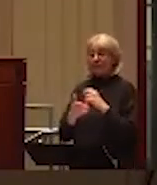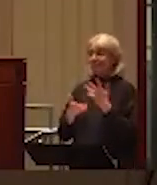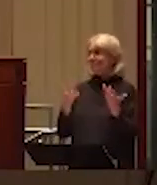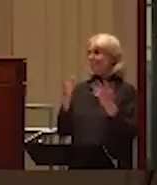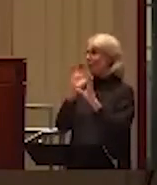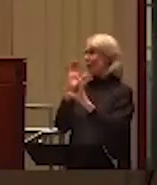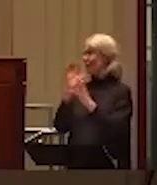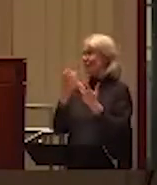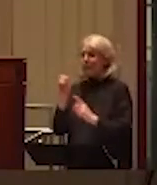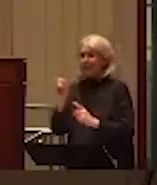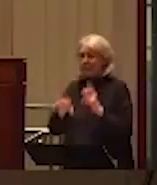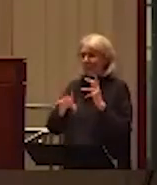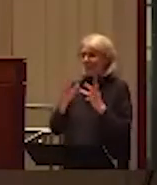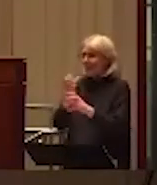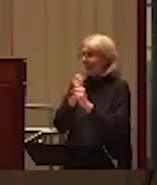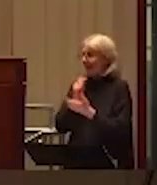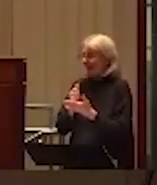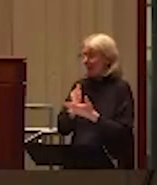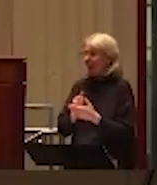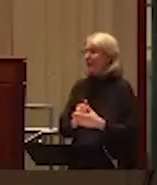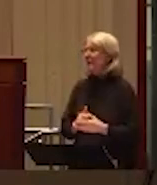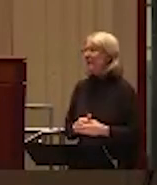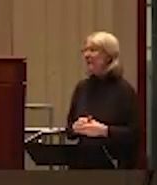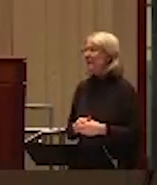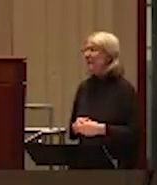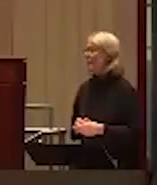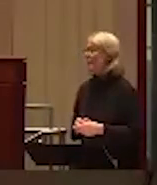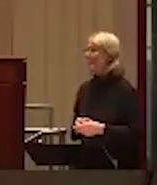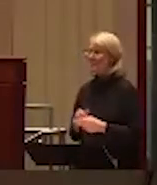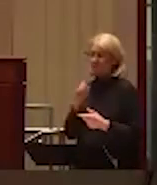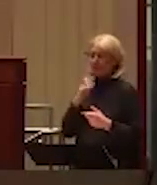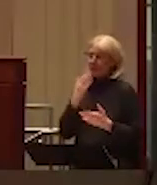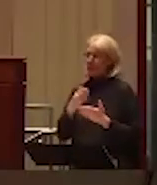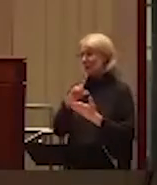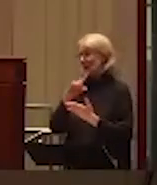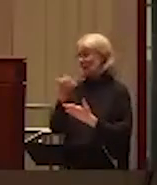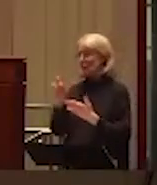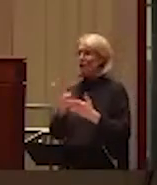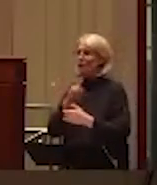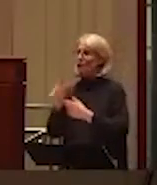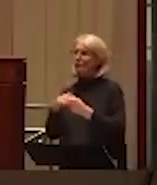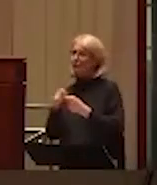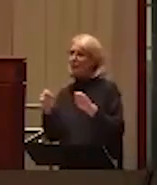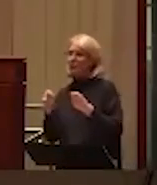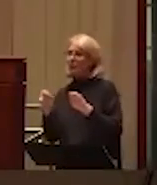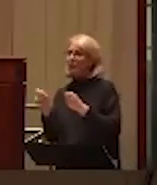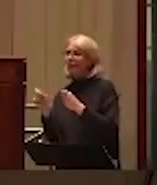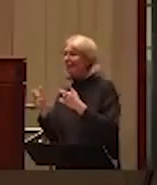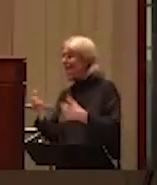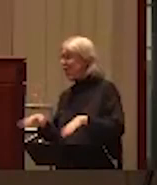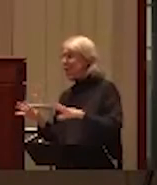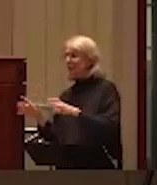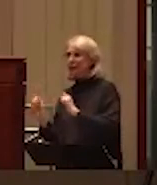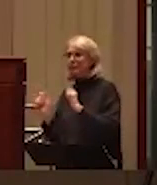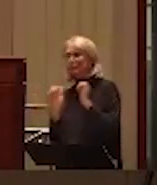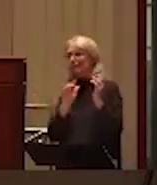of questions and sort of tapering off so that we can move to the reception outdoors into more informal conversation. But